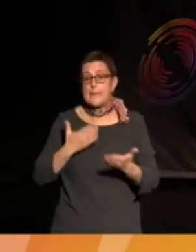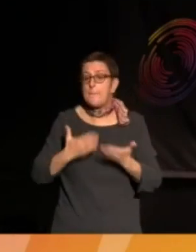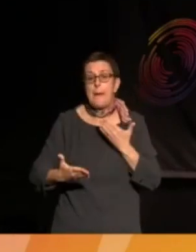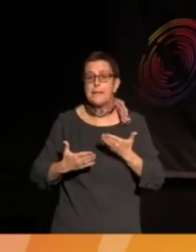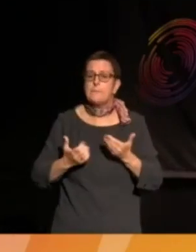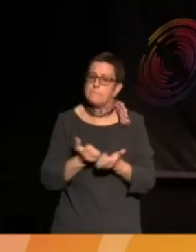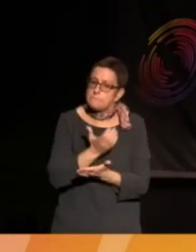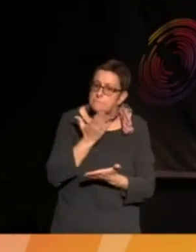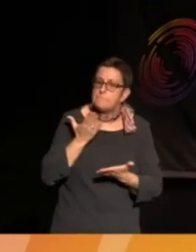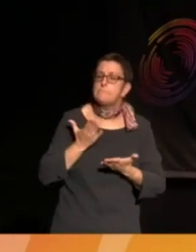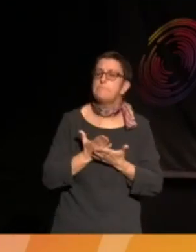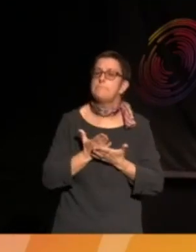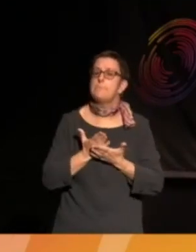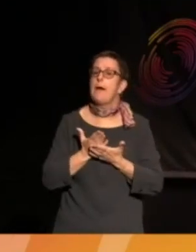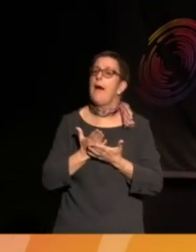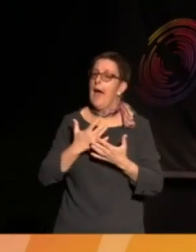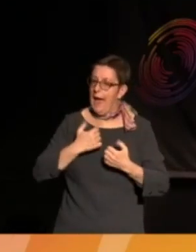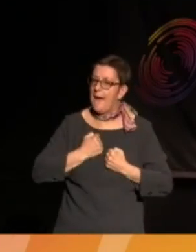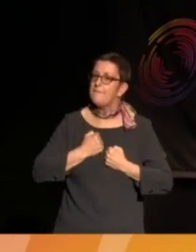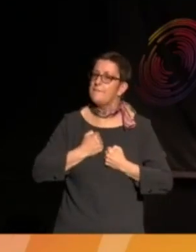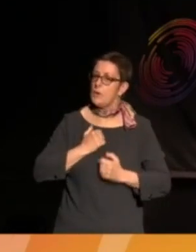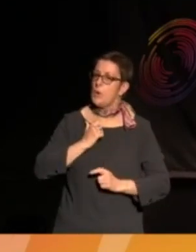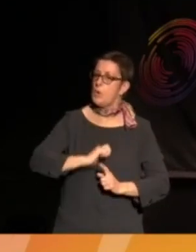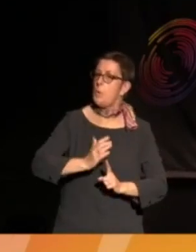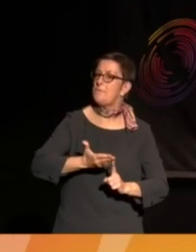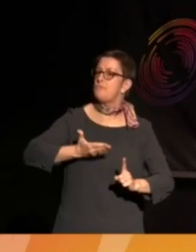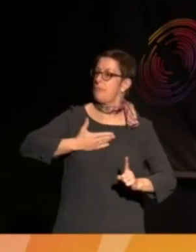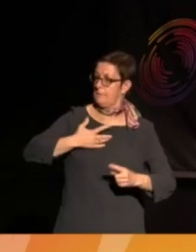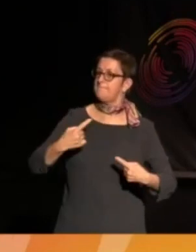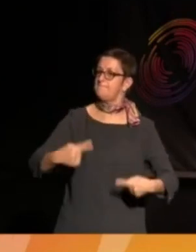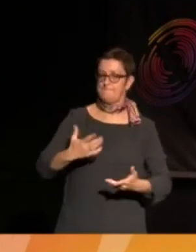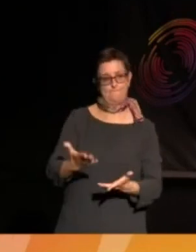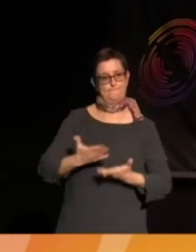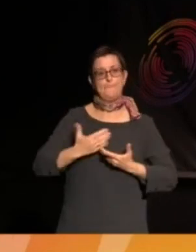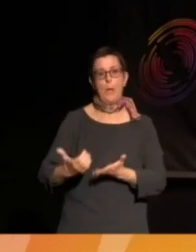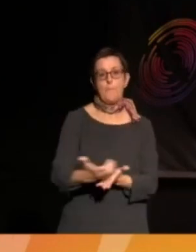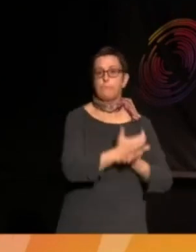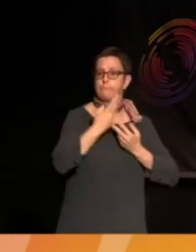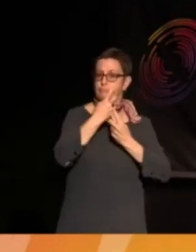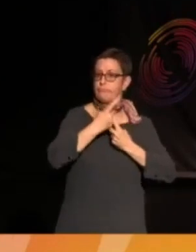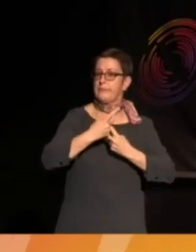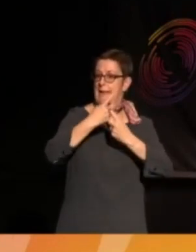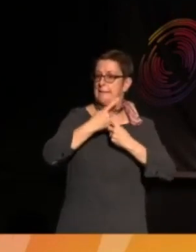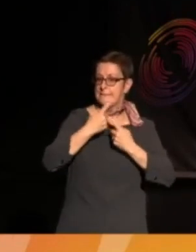privilege with access to a good lawyer, that that somehow means you aren't entitled to them and for them to be protected fully.